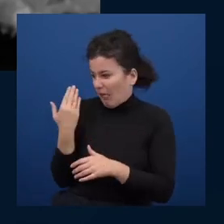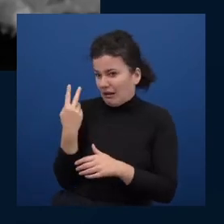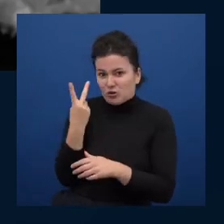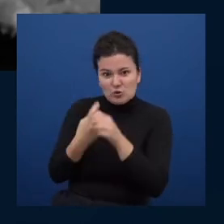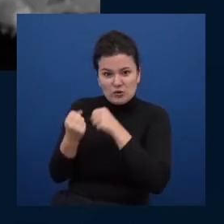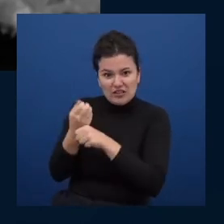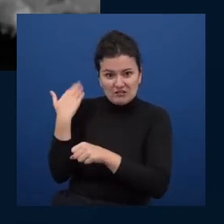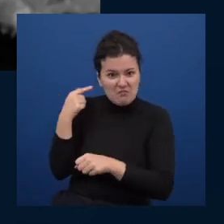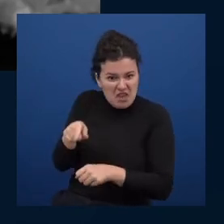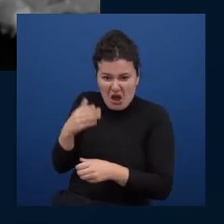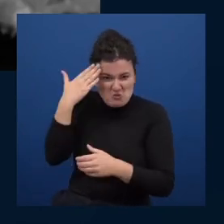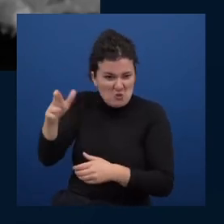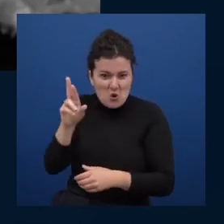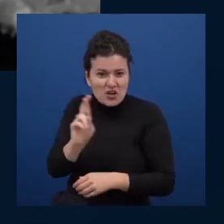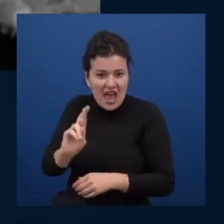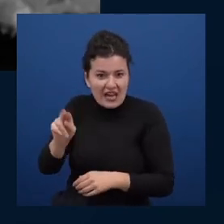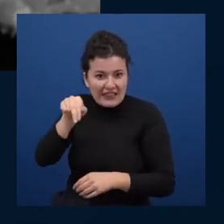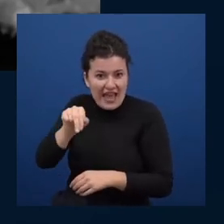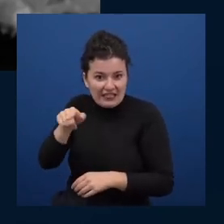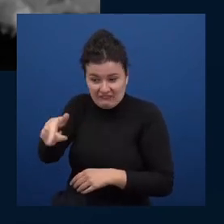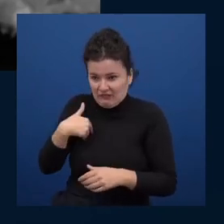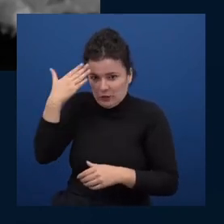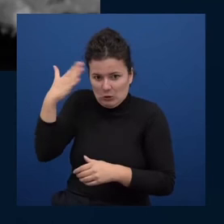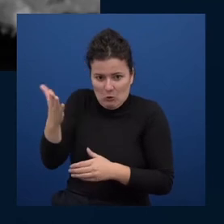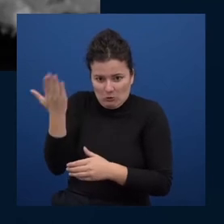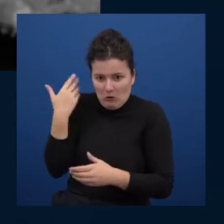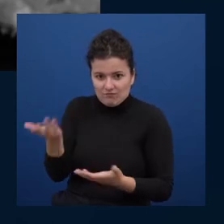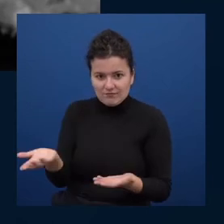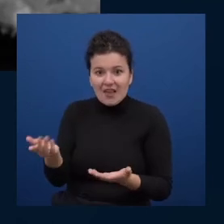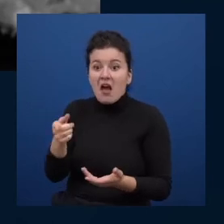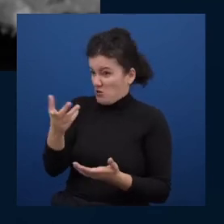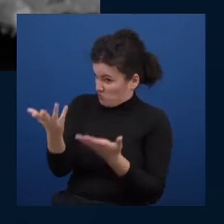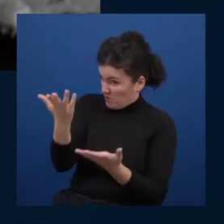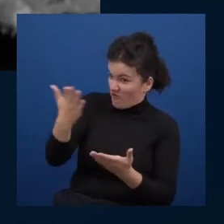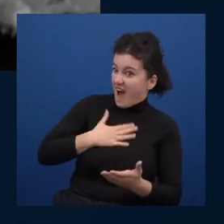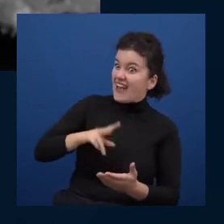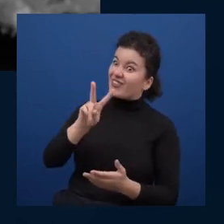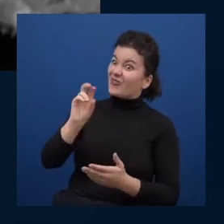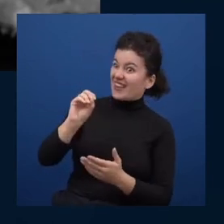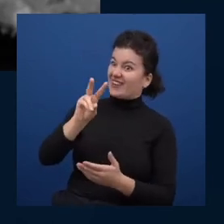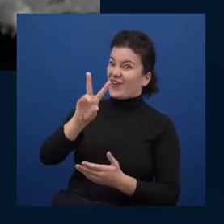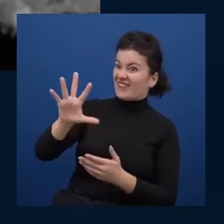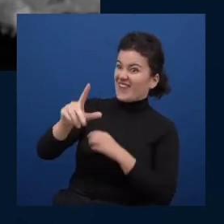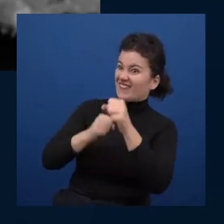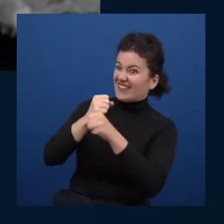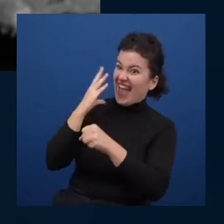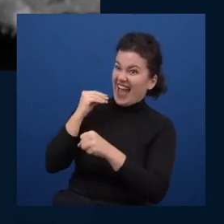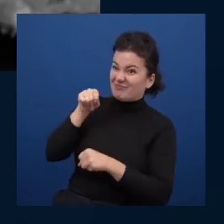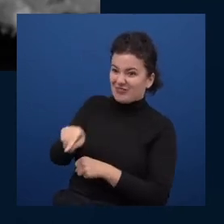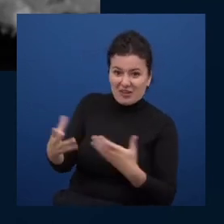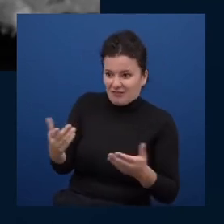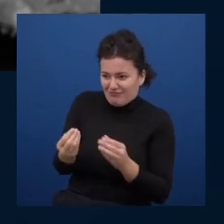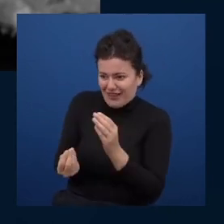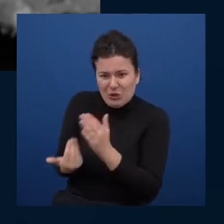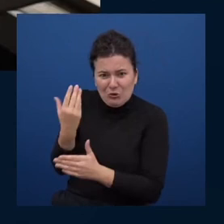in react native like i'm sure that there's a resume on linkedin that wants 25 years of react native experience but it's like that's not a thing